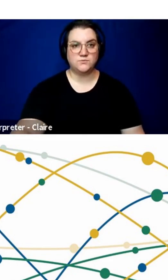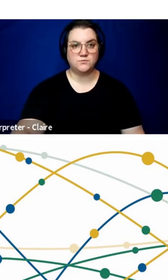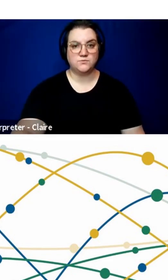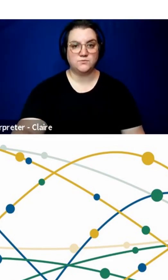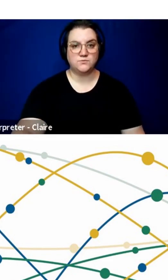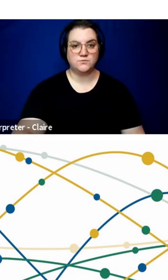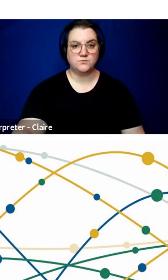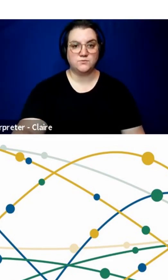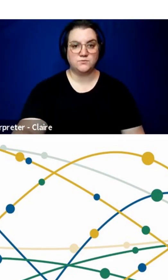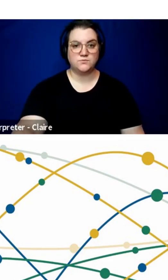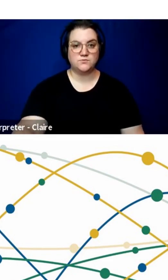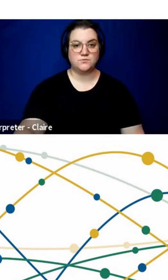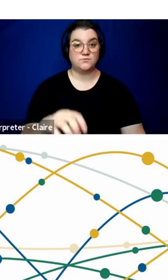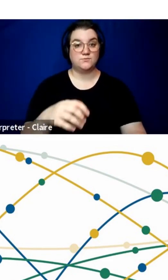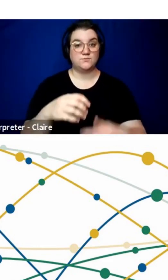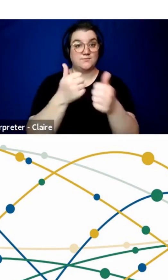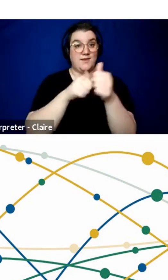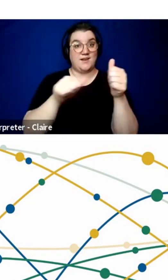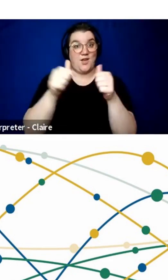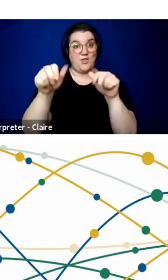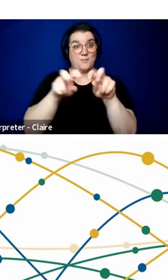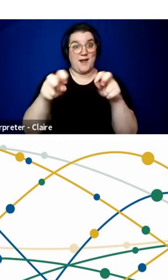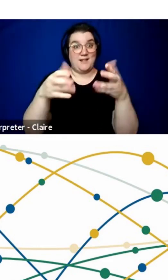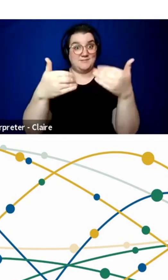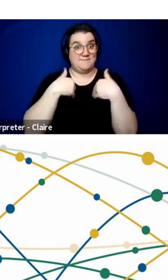Dr. panelists have comments?